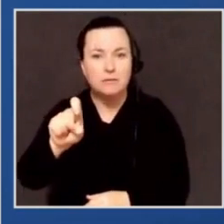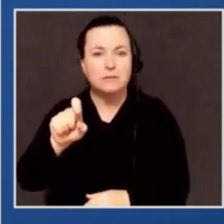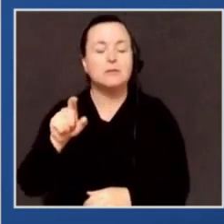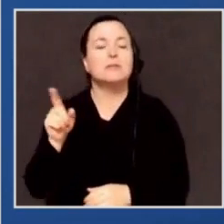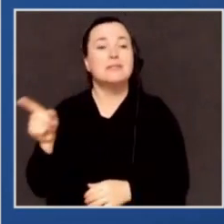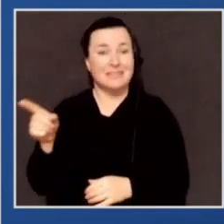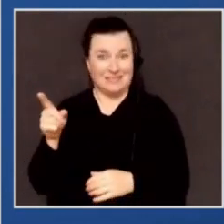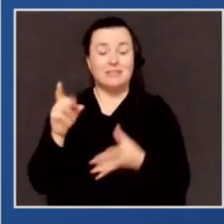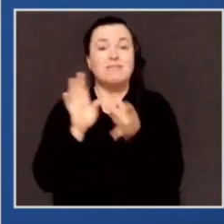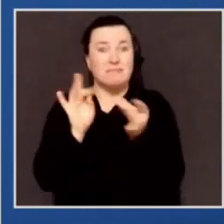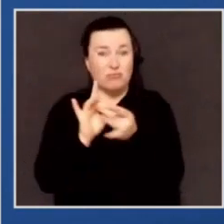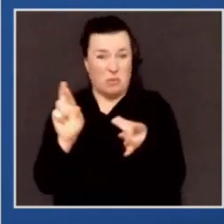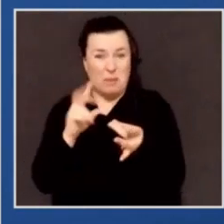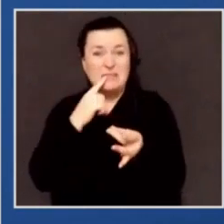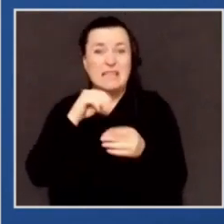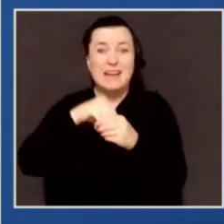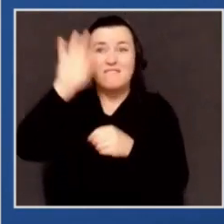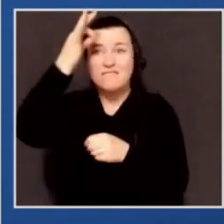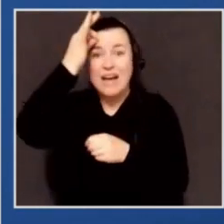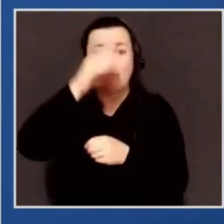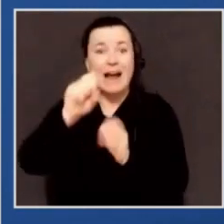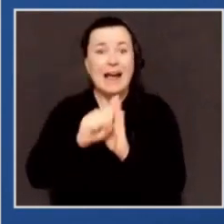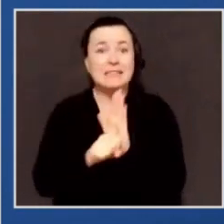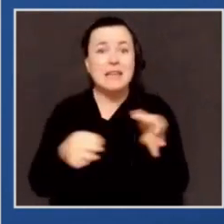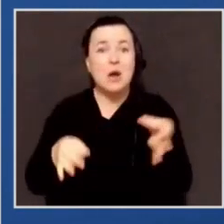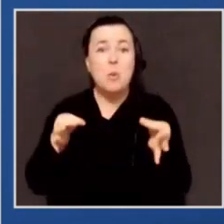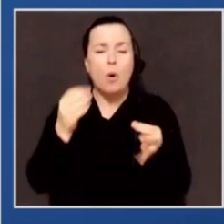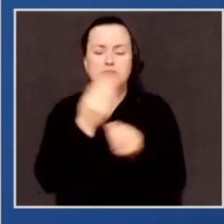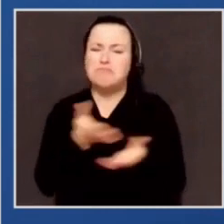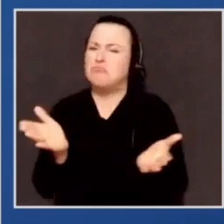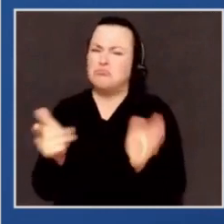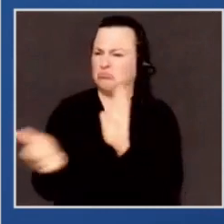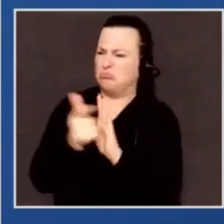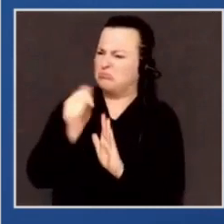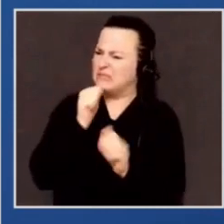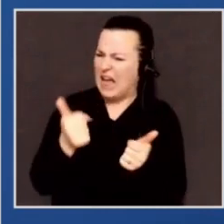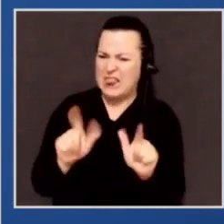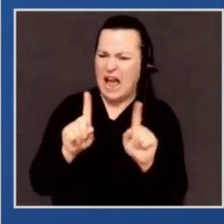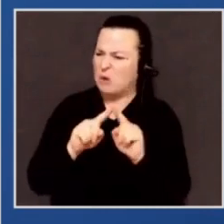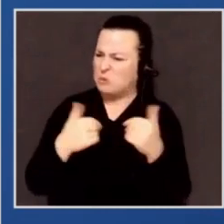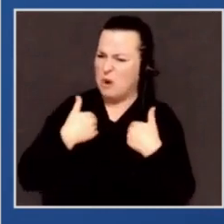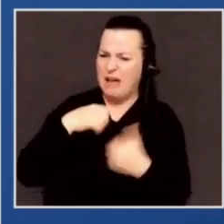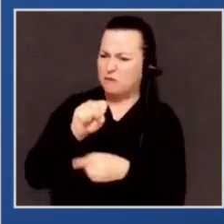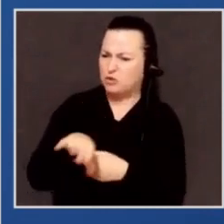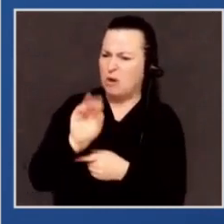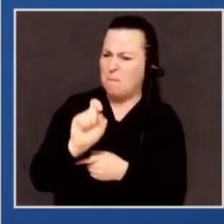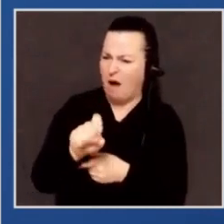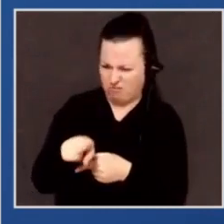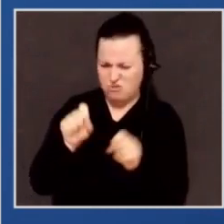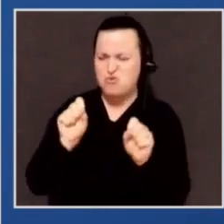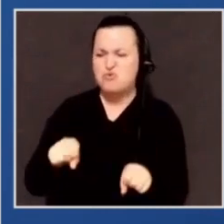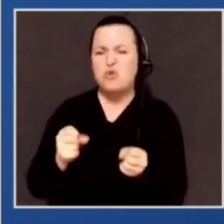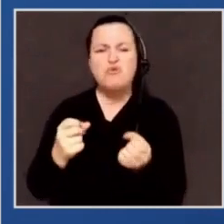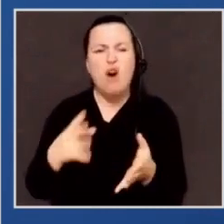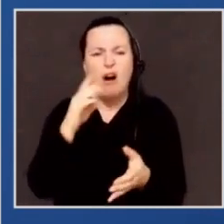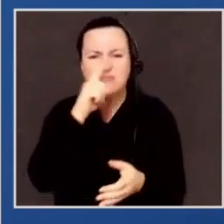state court that drop boxes were prohibited and likely to give rise to fraud. These claims, once again, brought before a